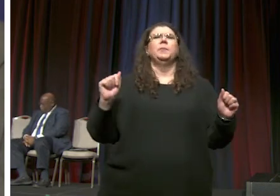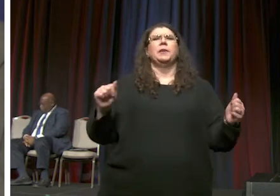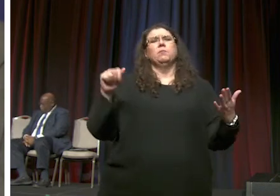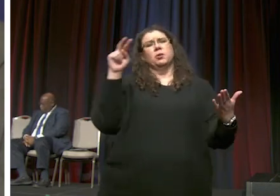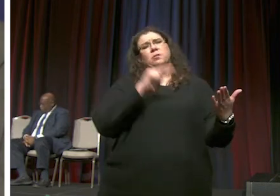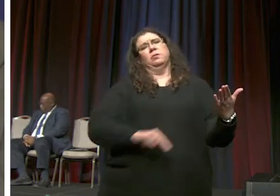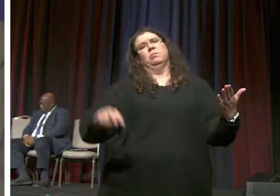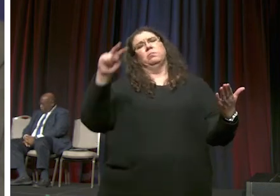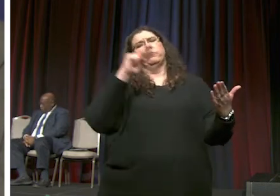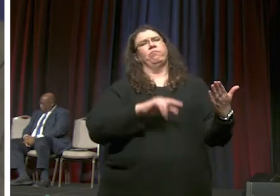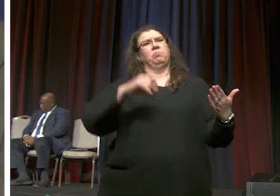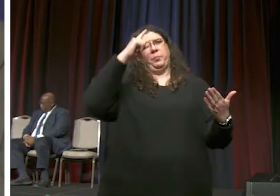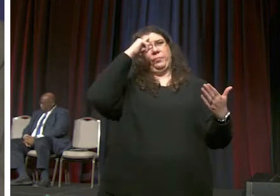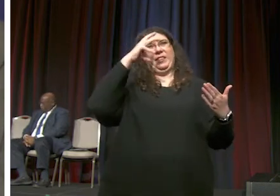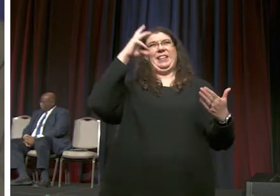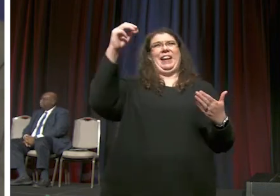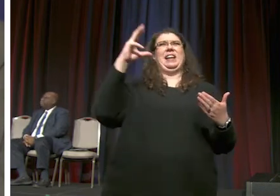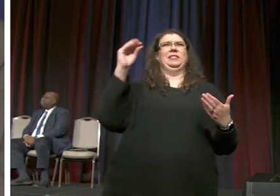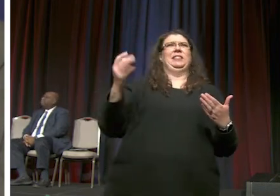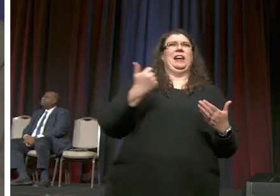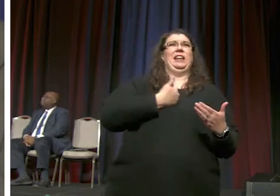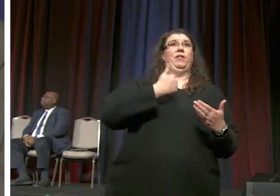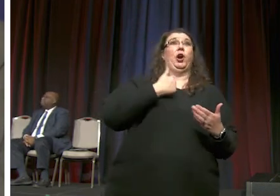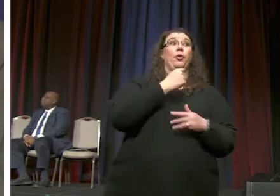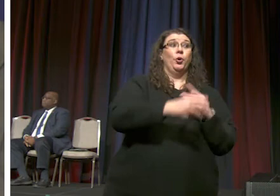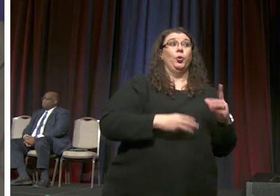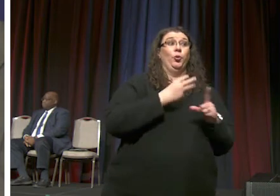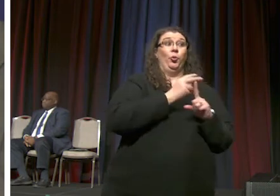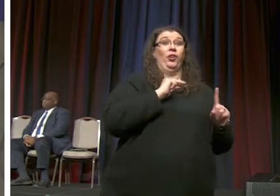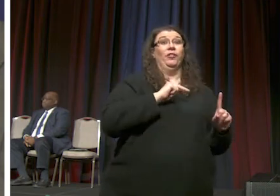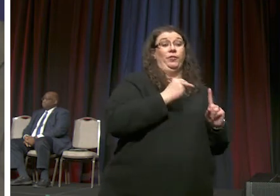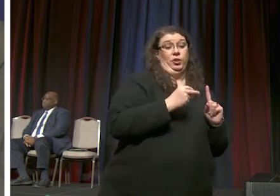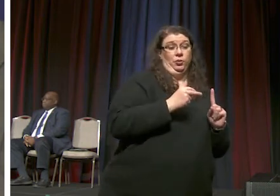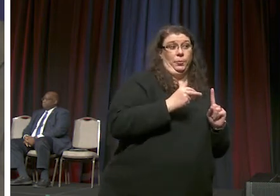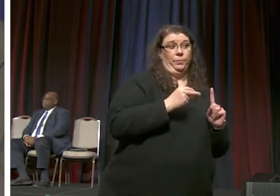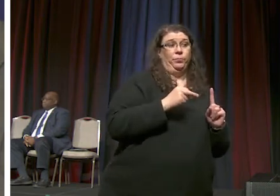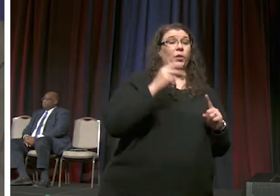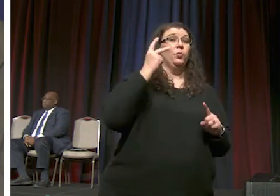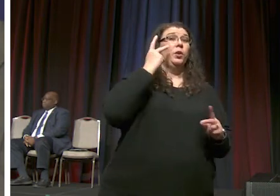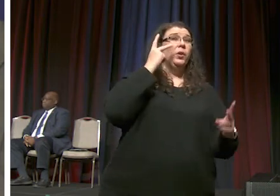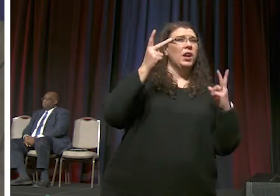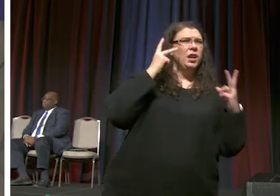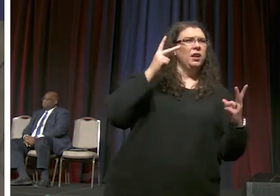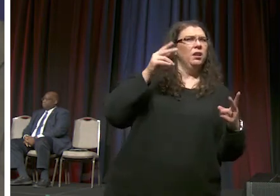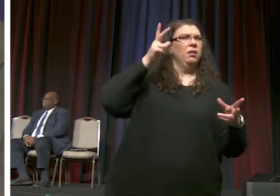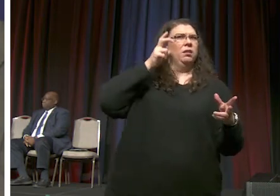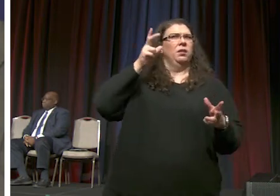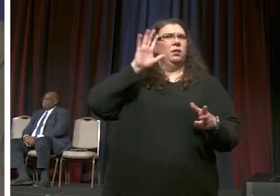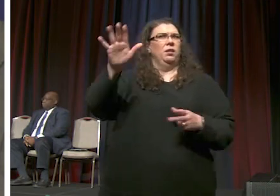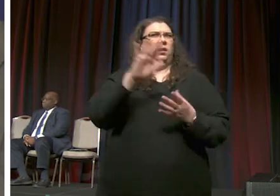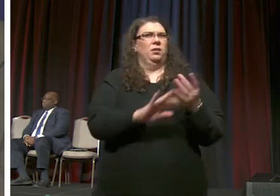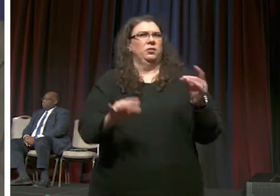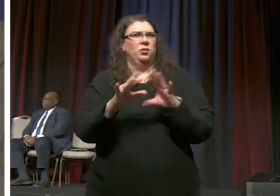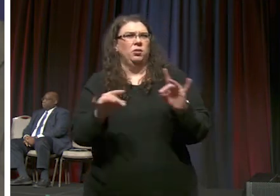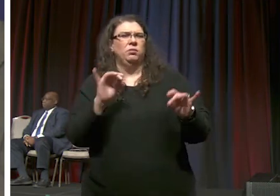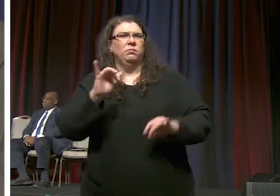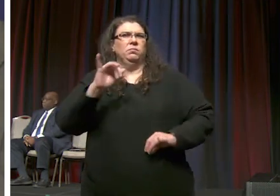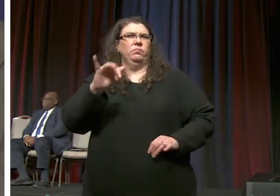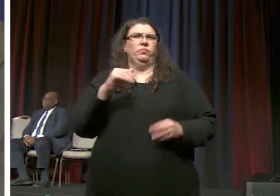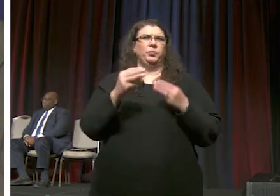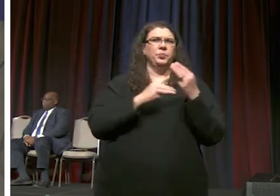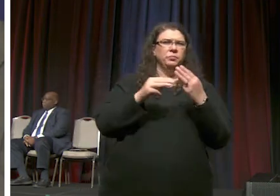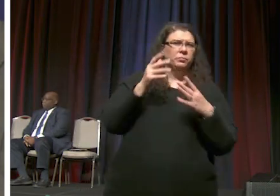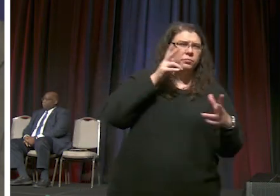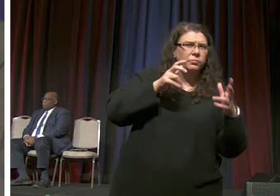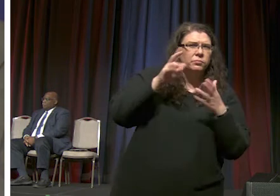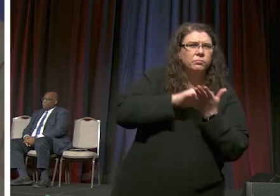to look outside of our own world view when we hear and see other stories and other ministries we begin